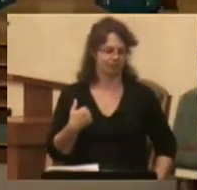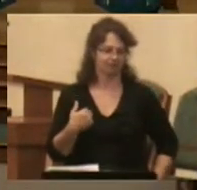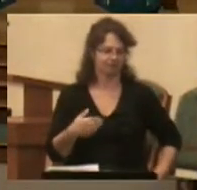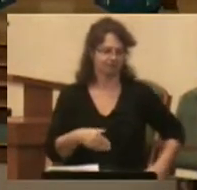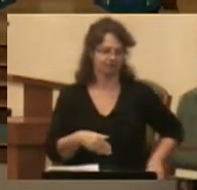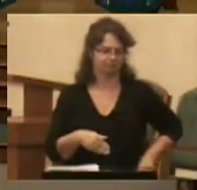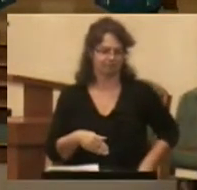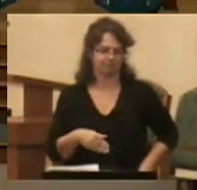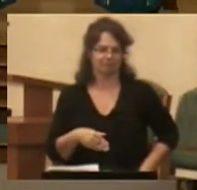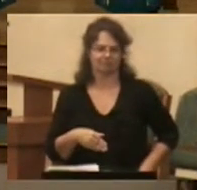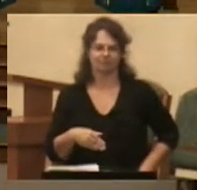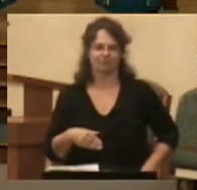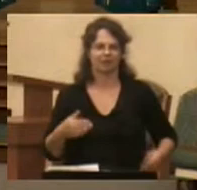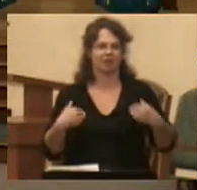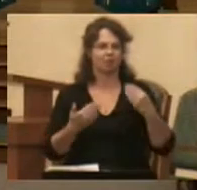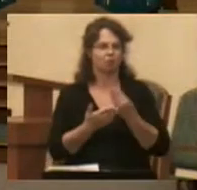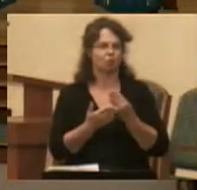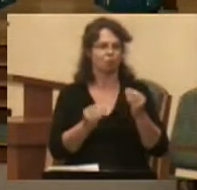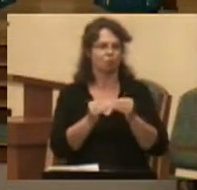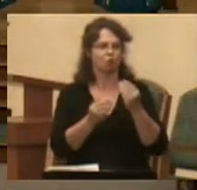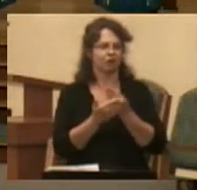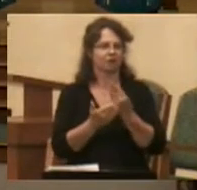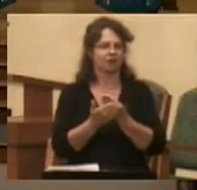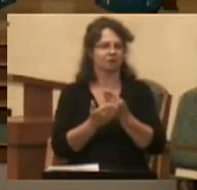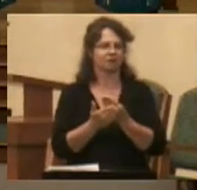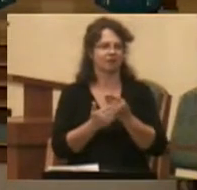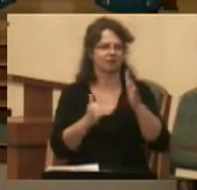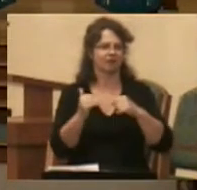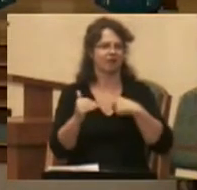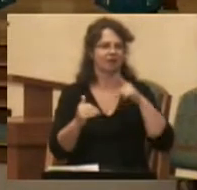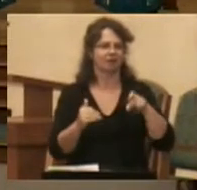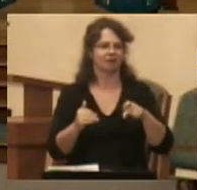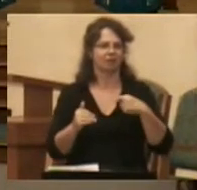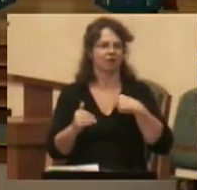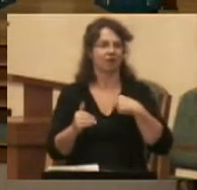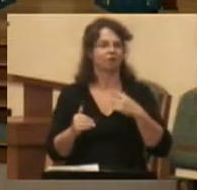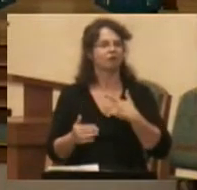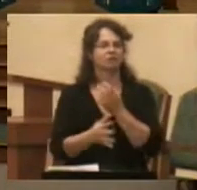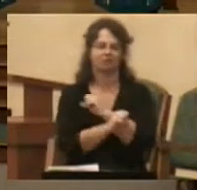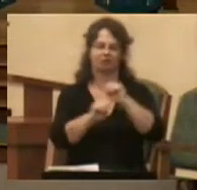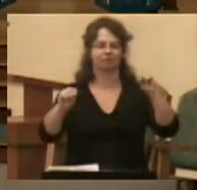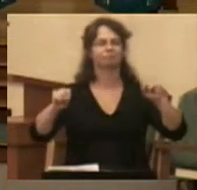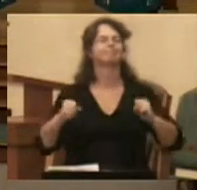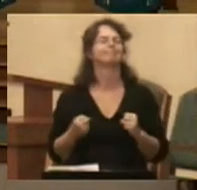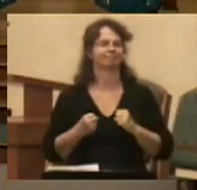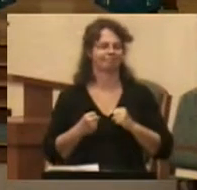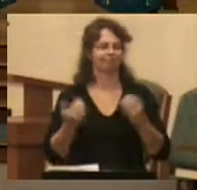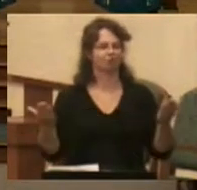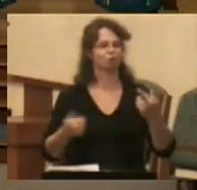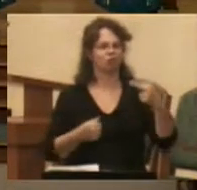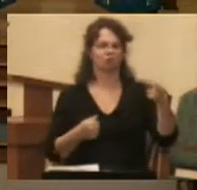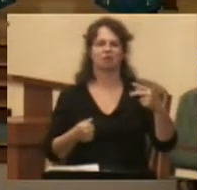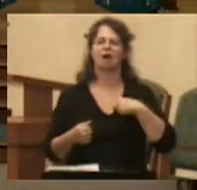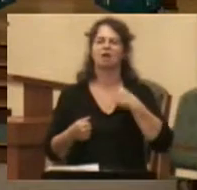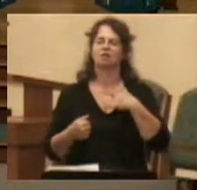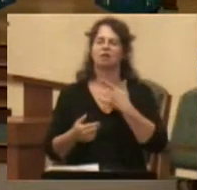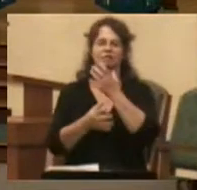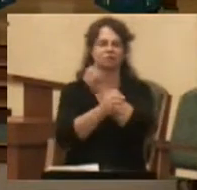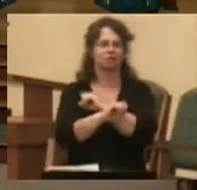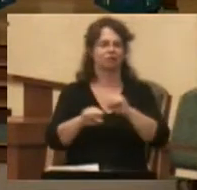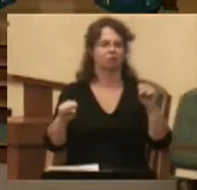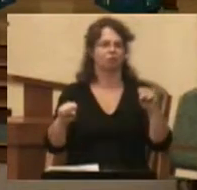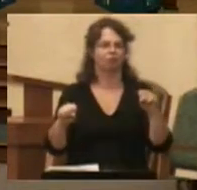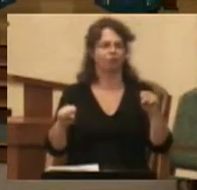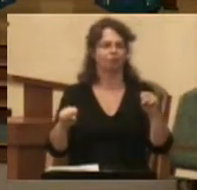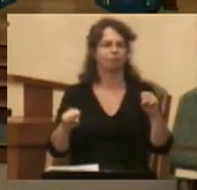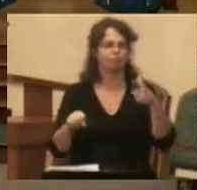I have more cash than I need for that hour. And I felt entirely safe. Felt safe because we